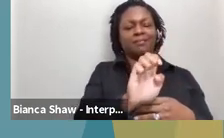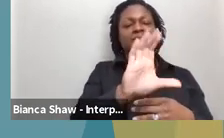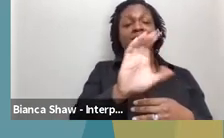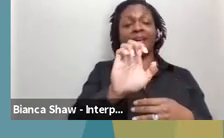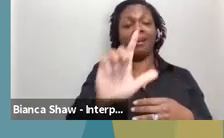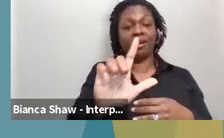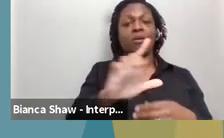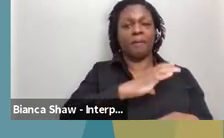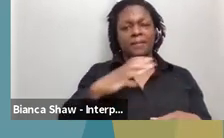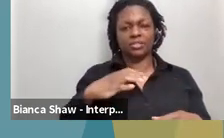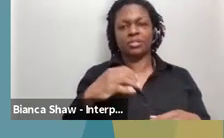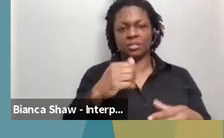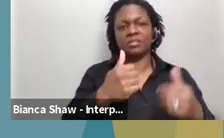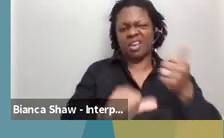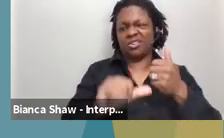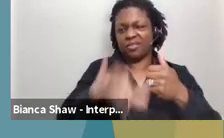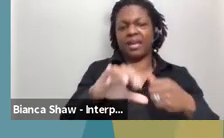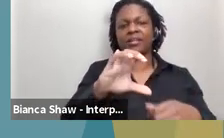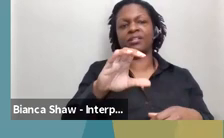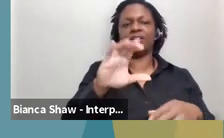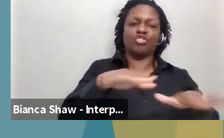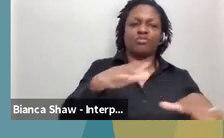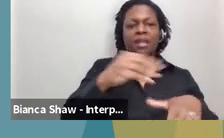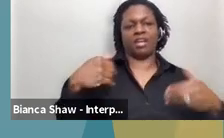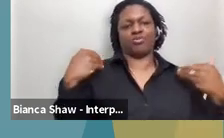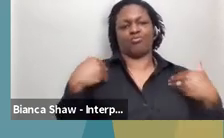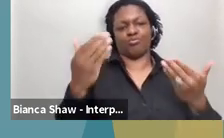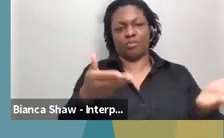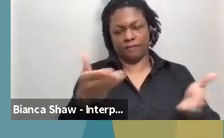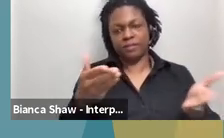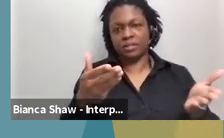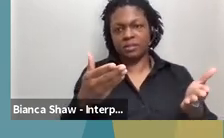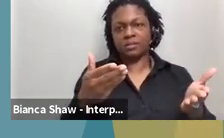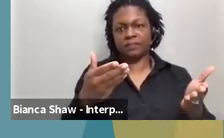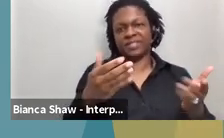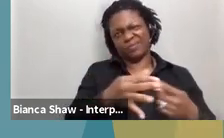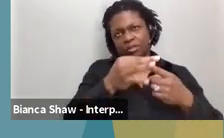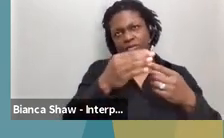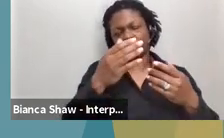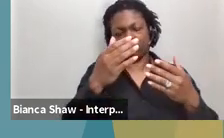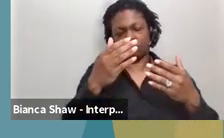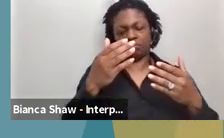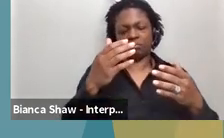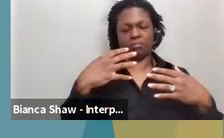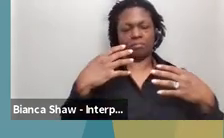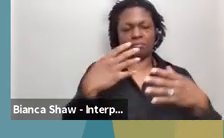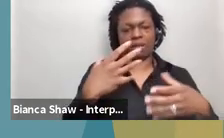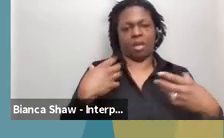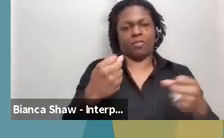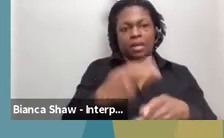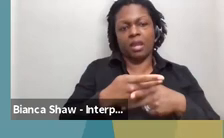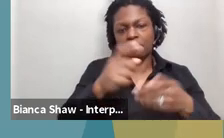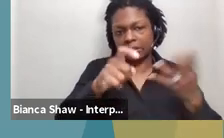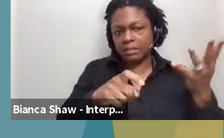children and, um, children and youth services, uh, for, that have special health care needs. Uh,